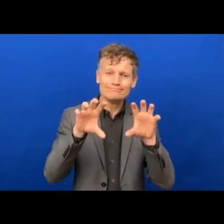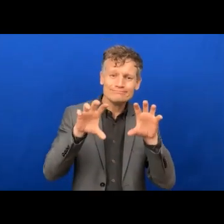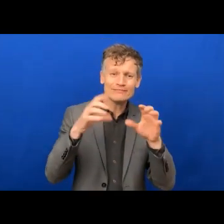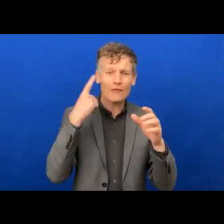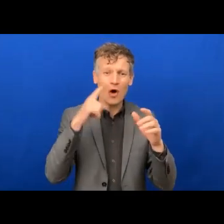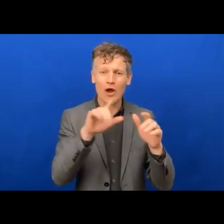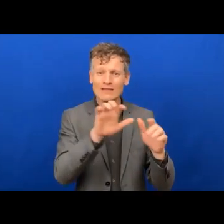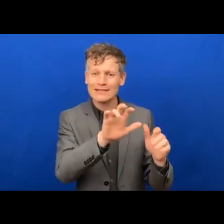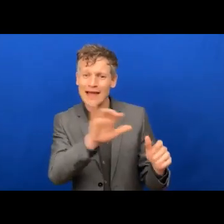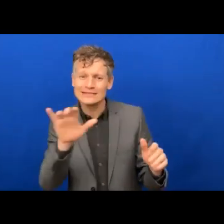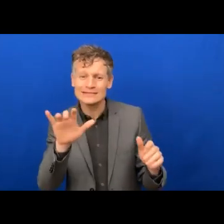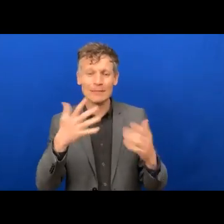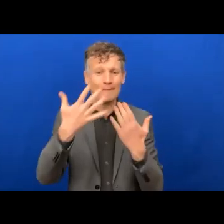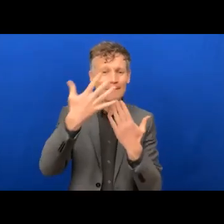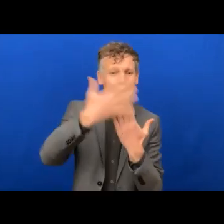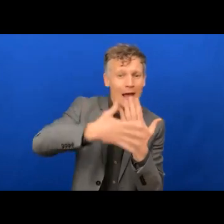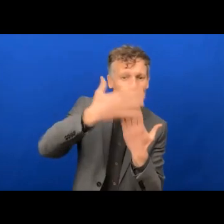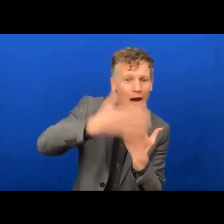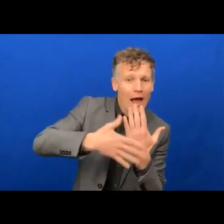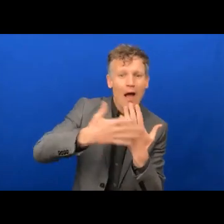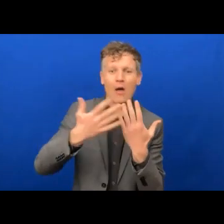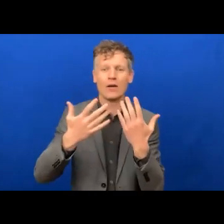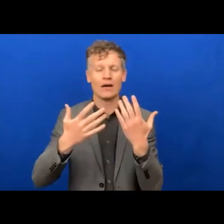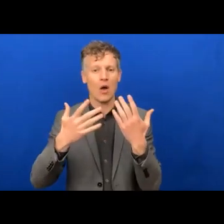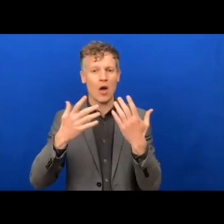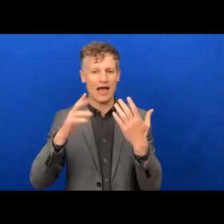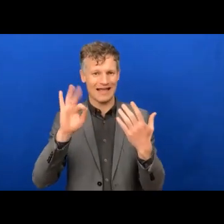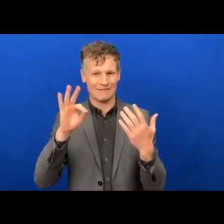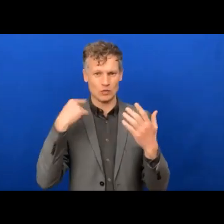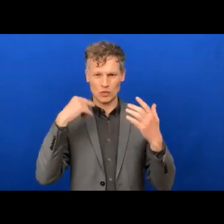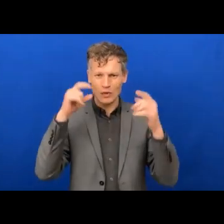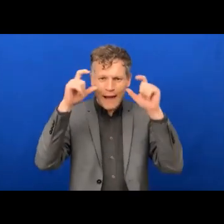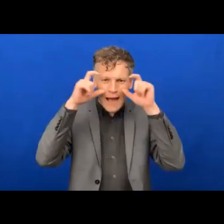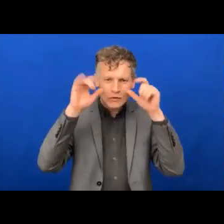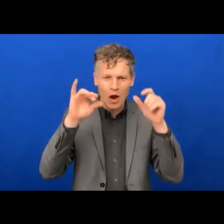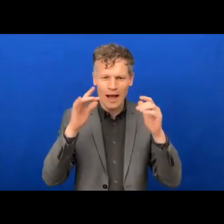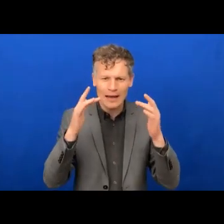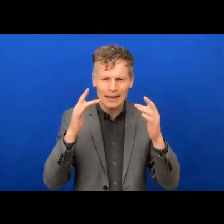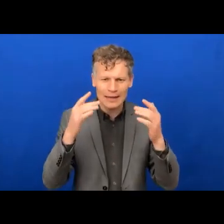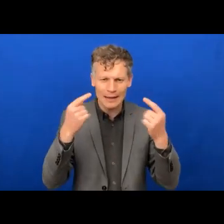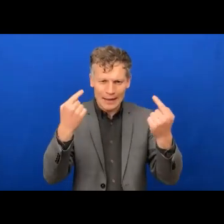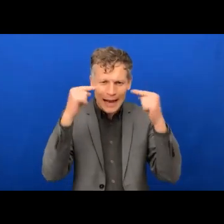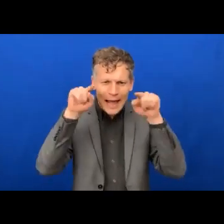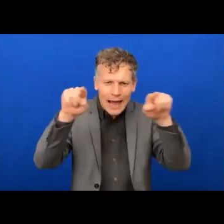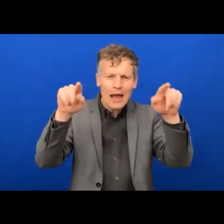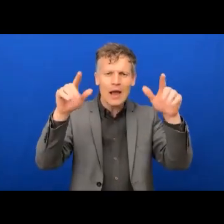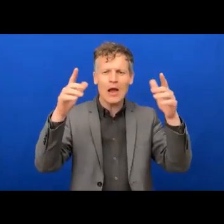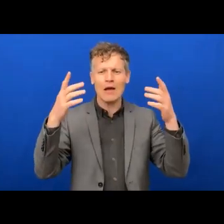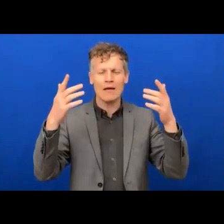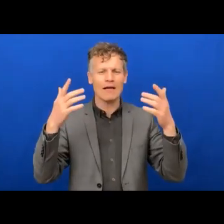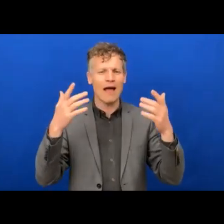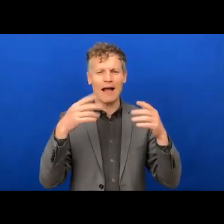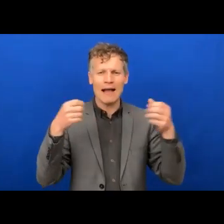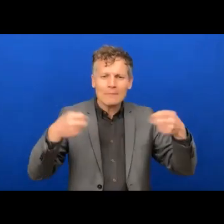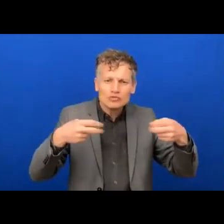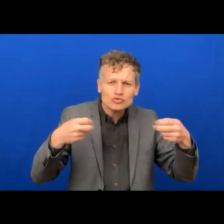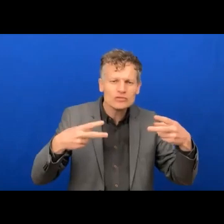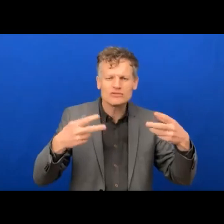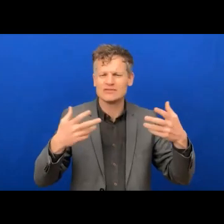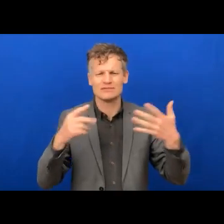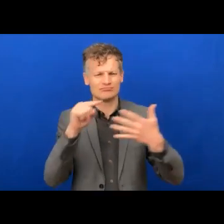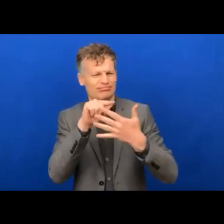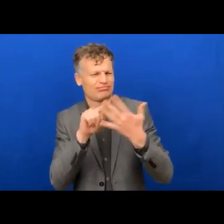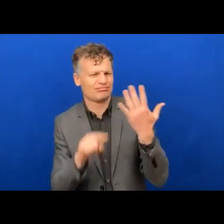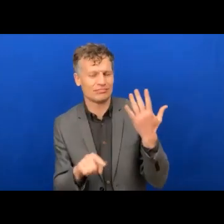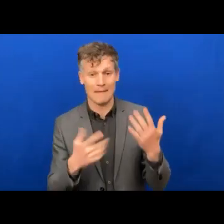glare may be a problem. You've obviously got captions and so on built in, they can be helpful. But also, I find that with my